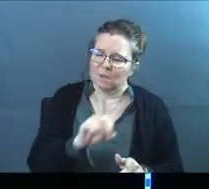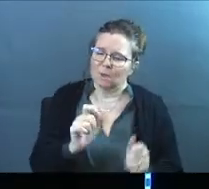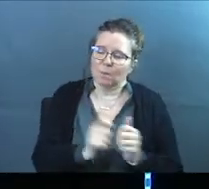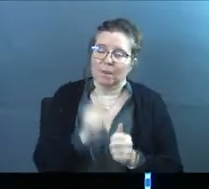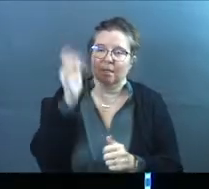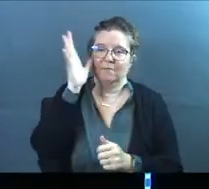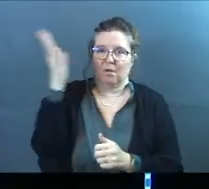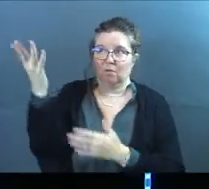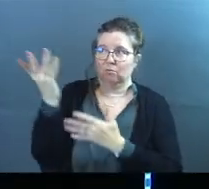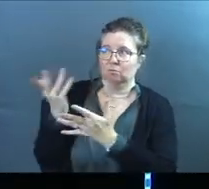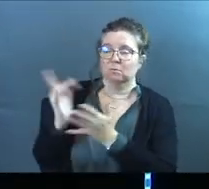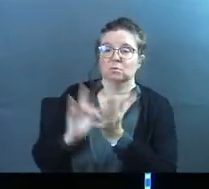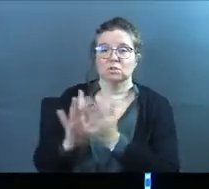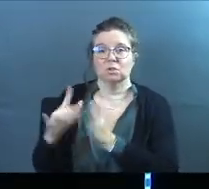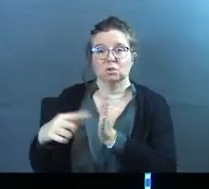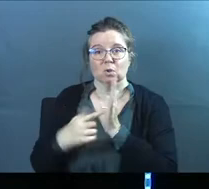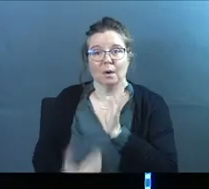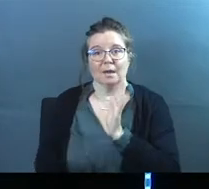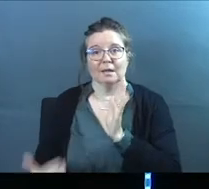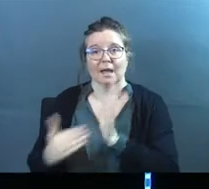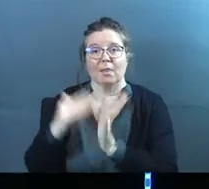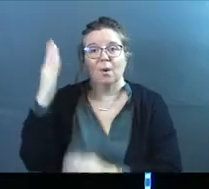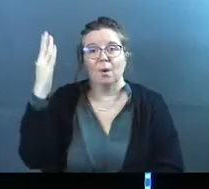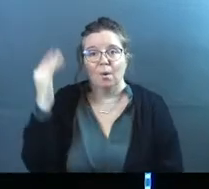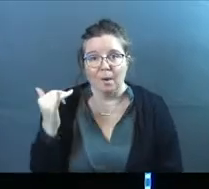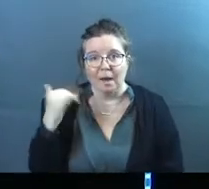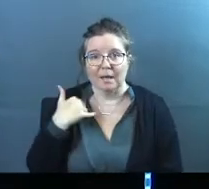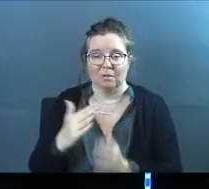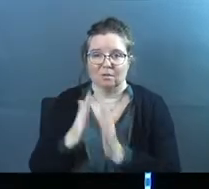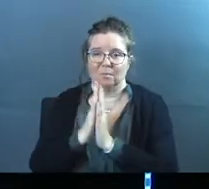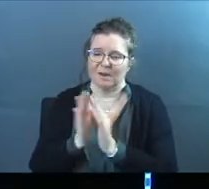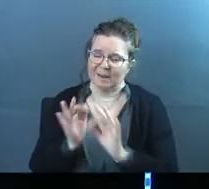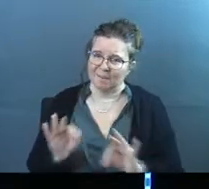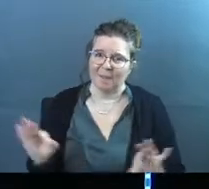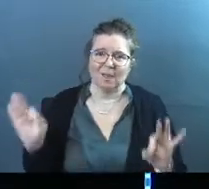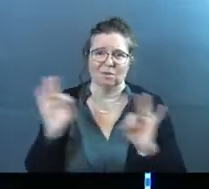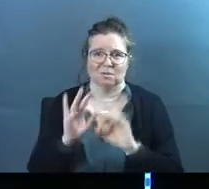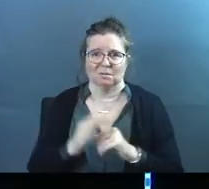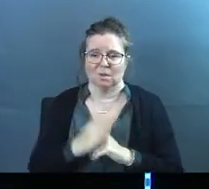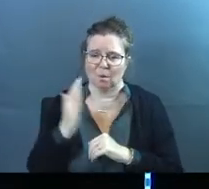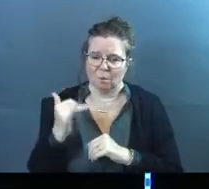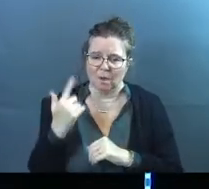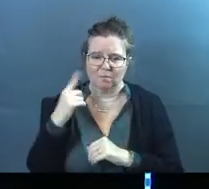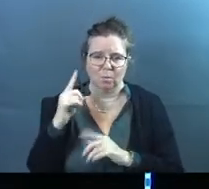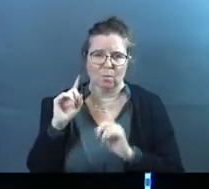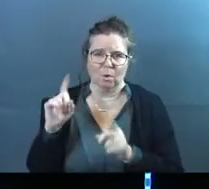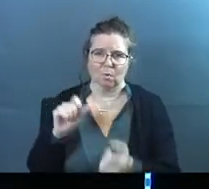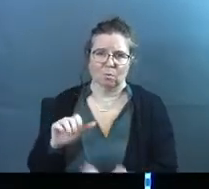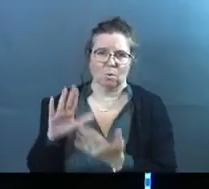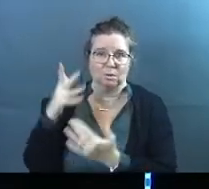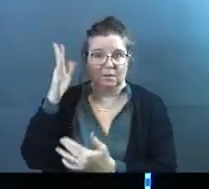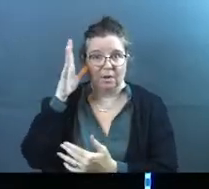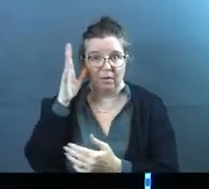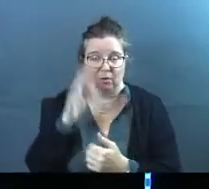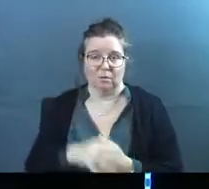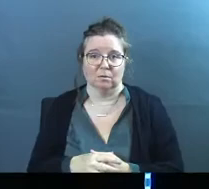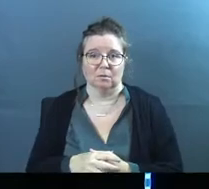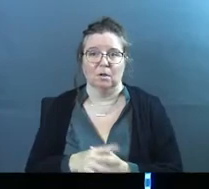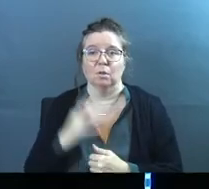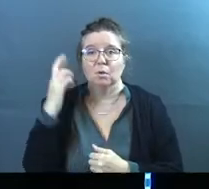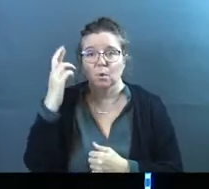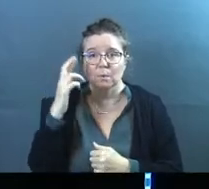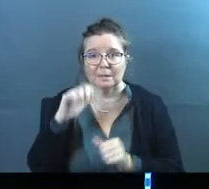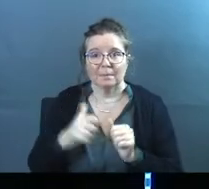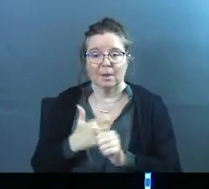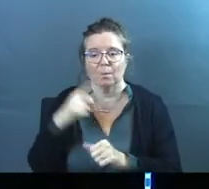the father. So ultimately, Jesus has shown us again the why in our prayer. It matters. Why we go to the father. The